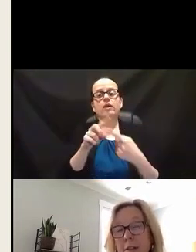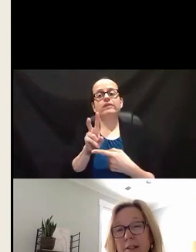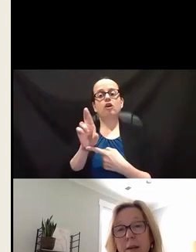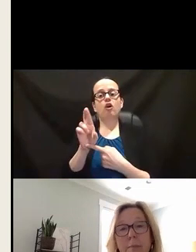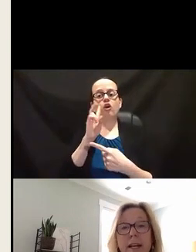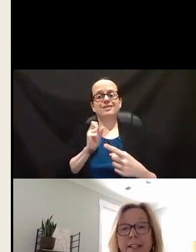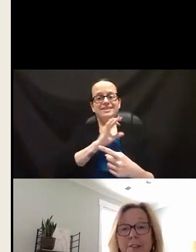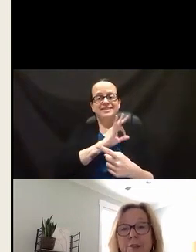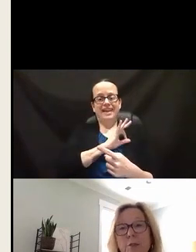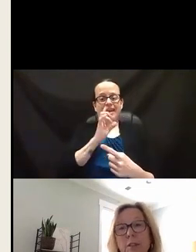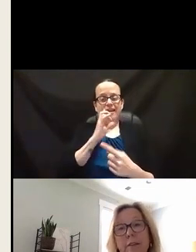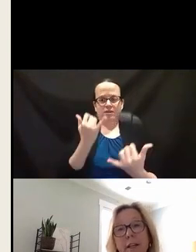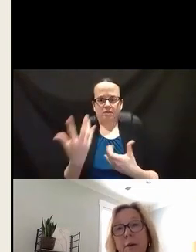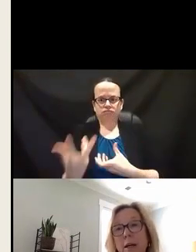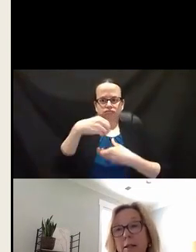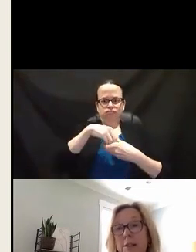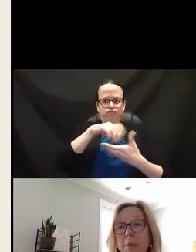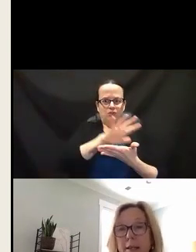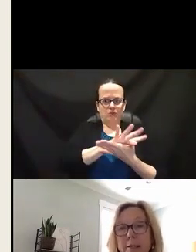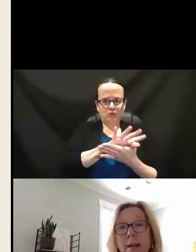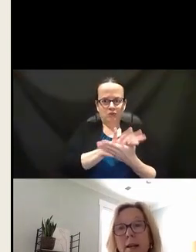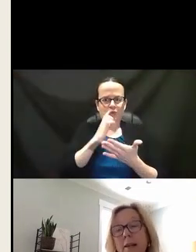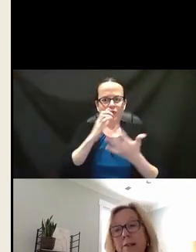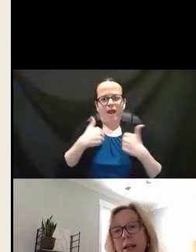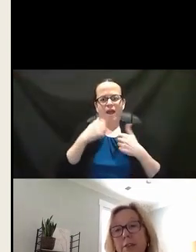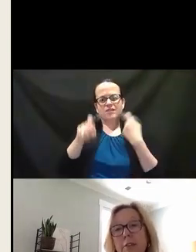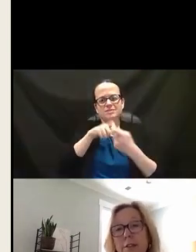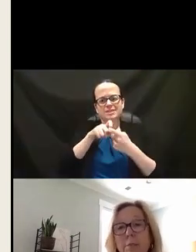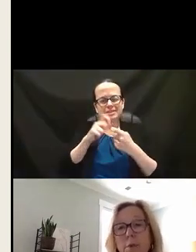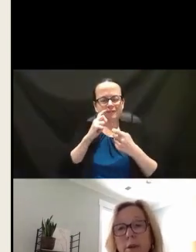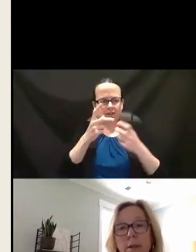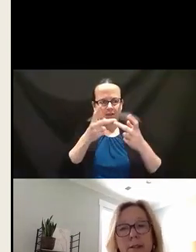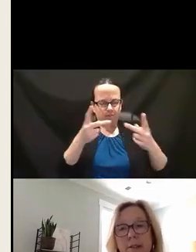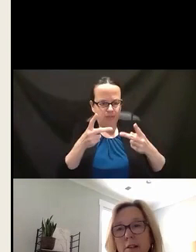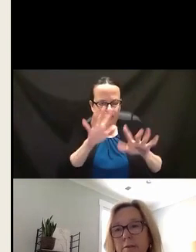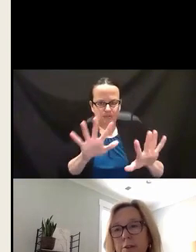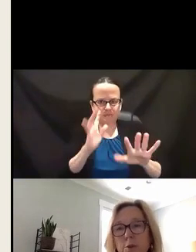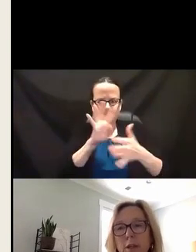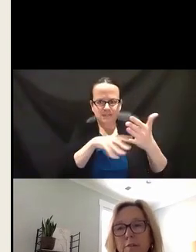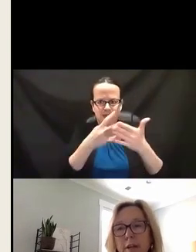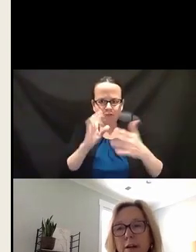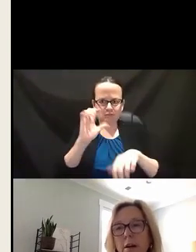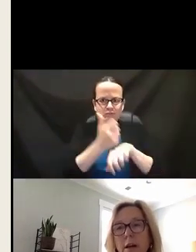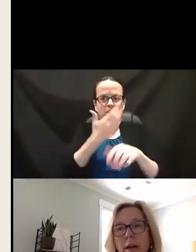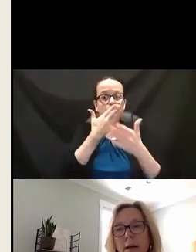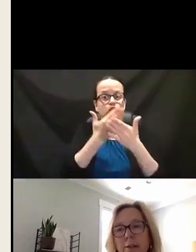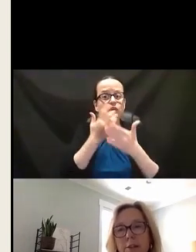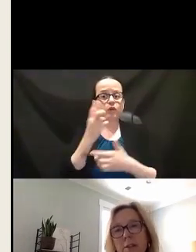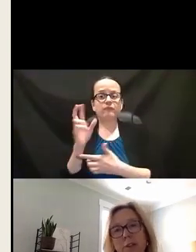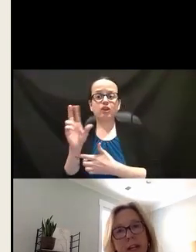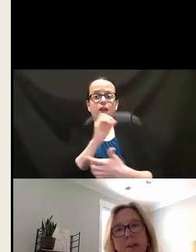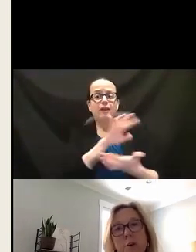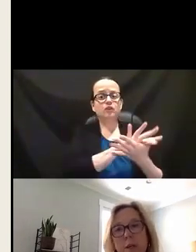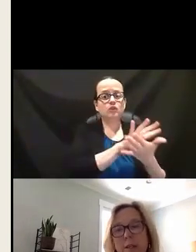is coming back into the school, having a space and a schedule is important. This is good for school and VR and